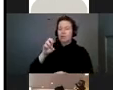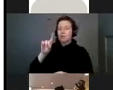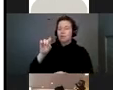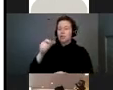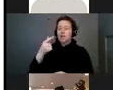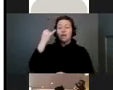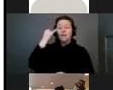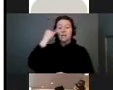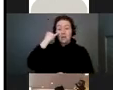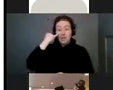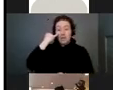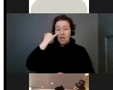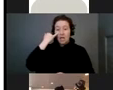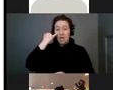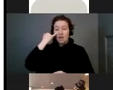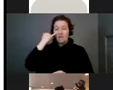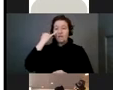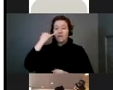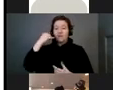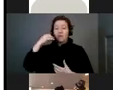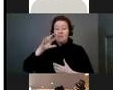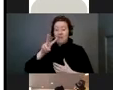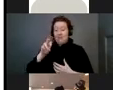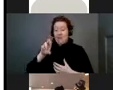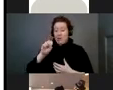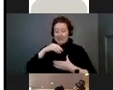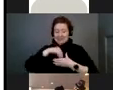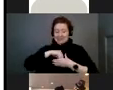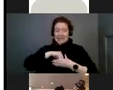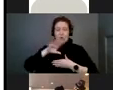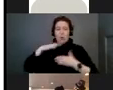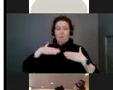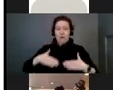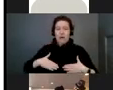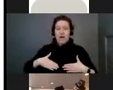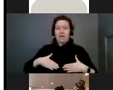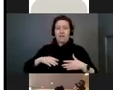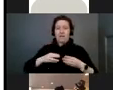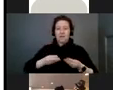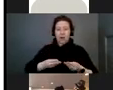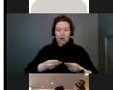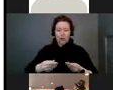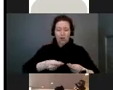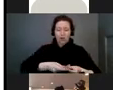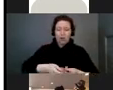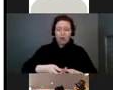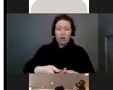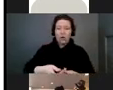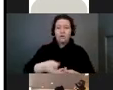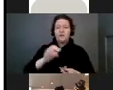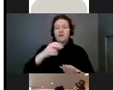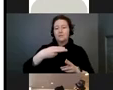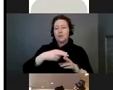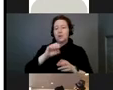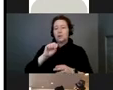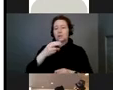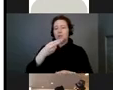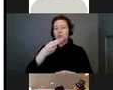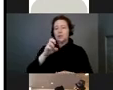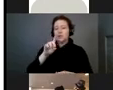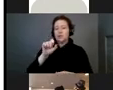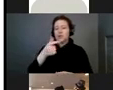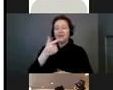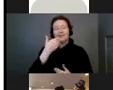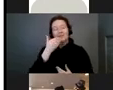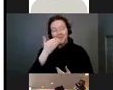body fluids and you're, you know, the virus is leaving your body through your body fluids, then that is called shedding. So thank you